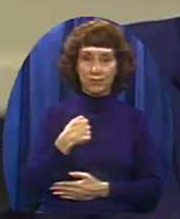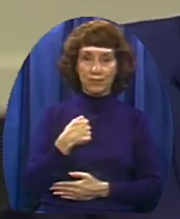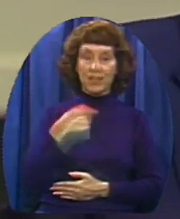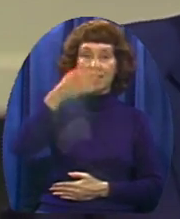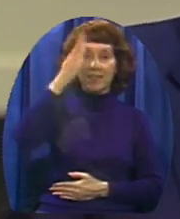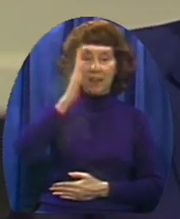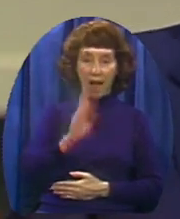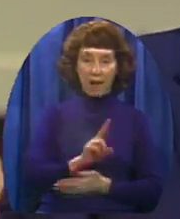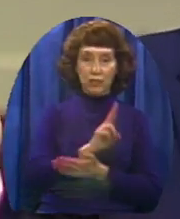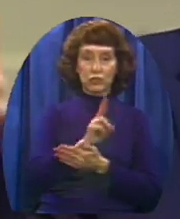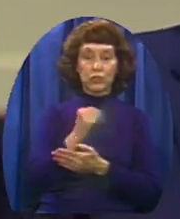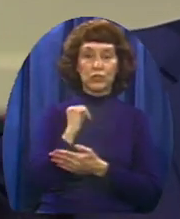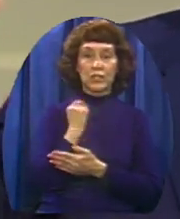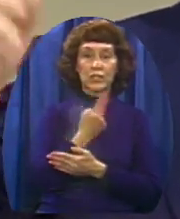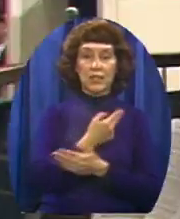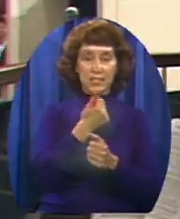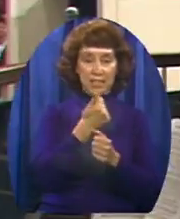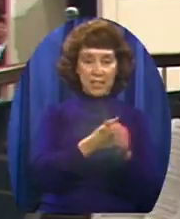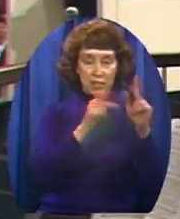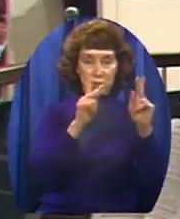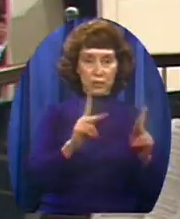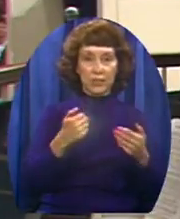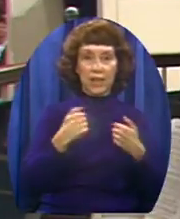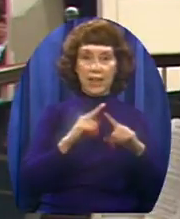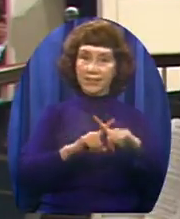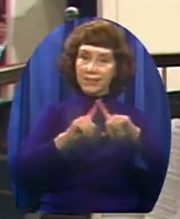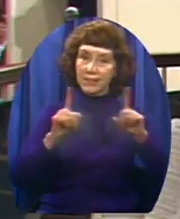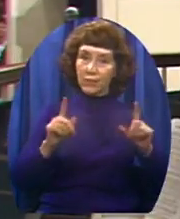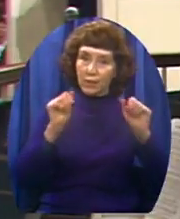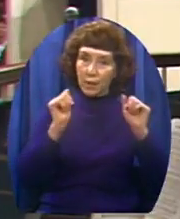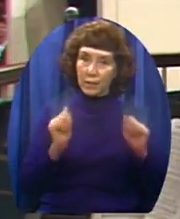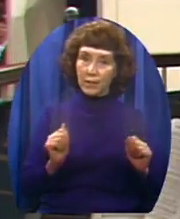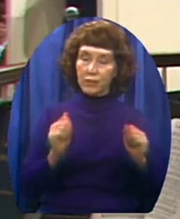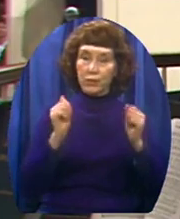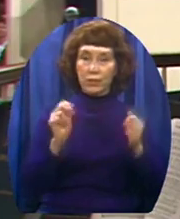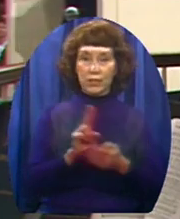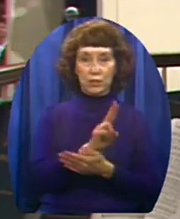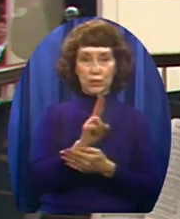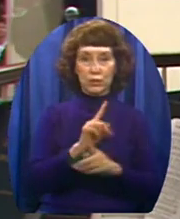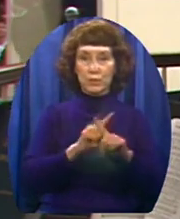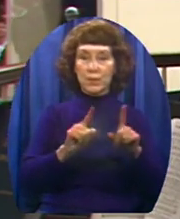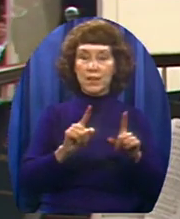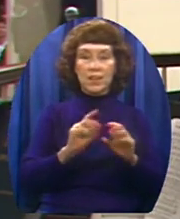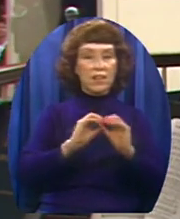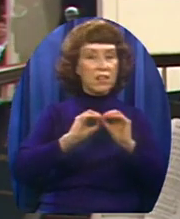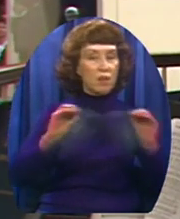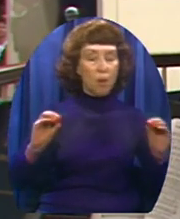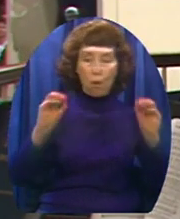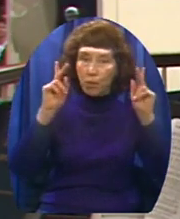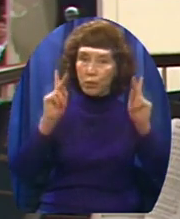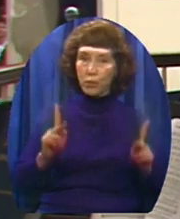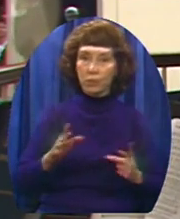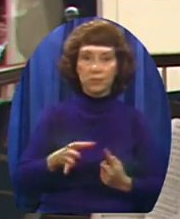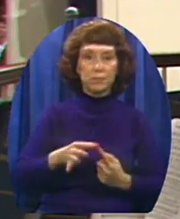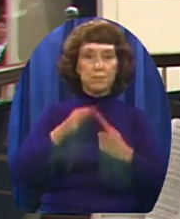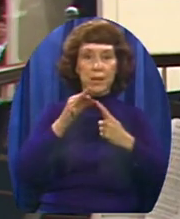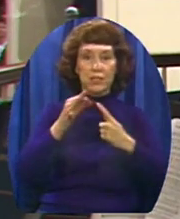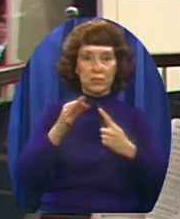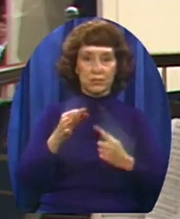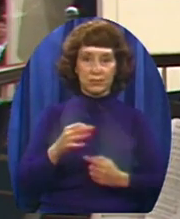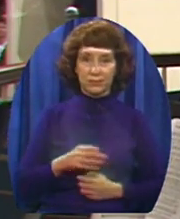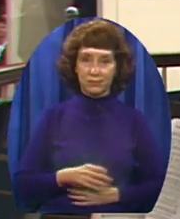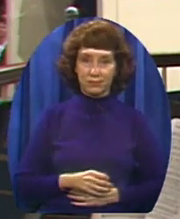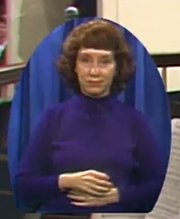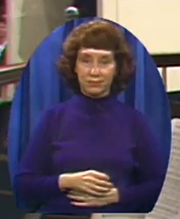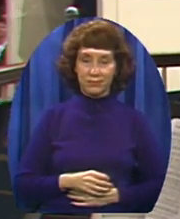all Each of us have some different abilities we can use But none of us is special None of us And that's true with